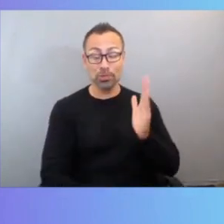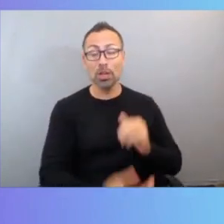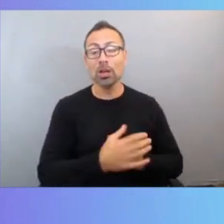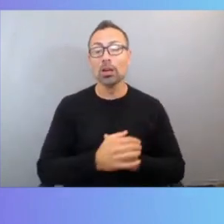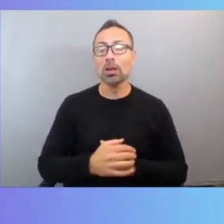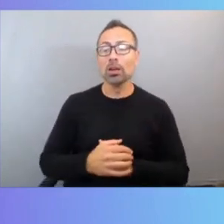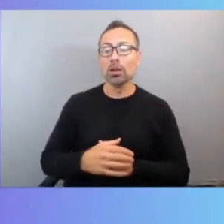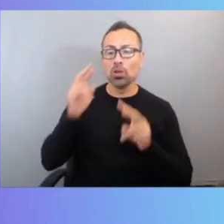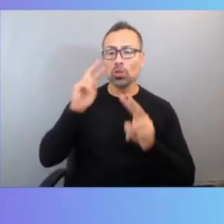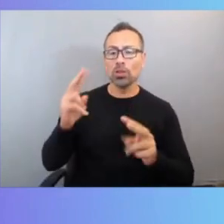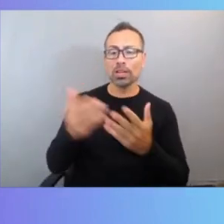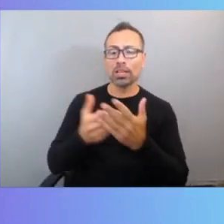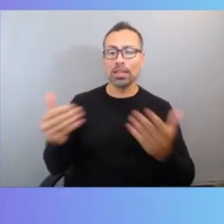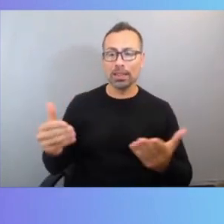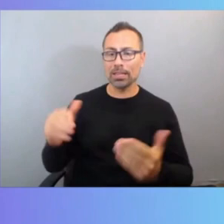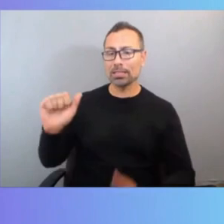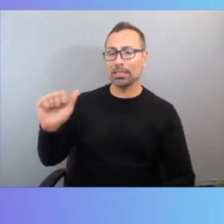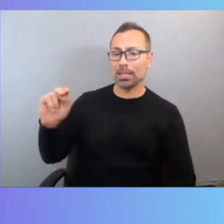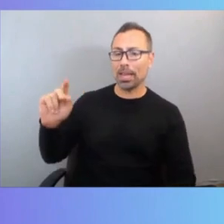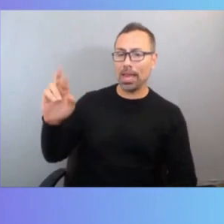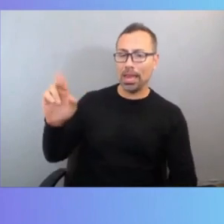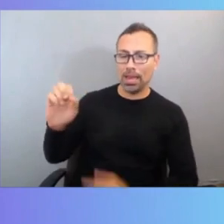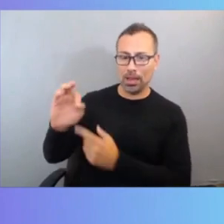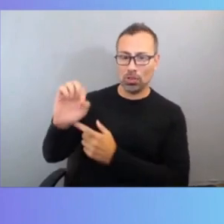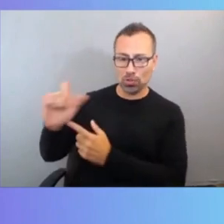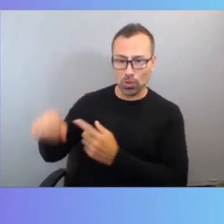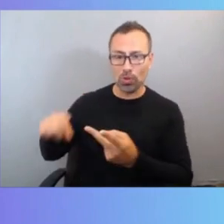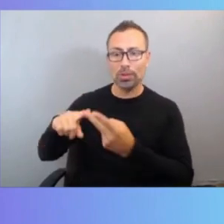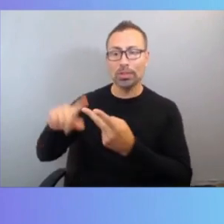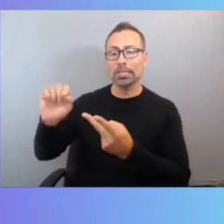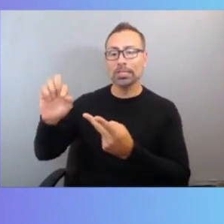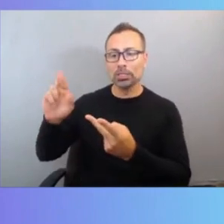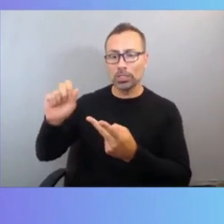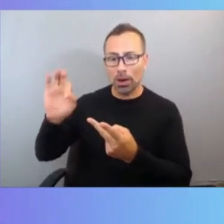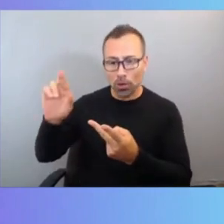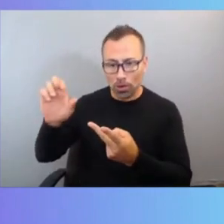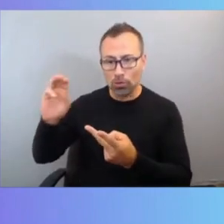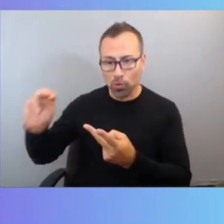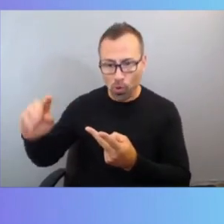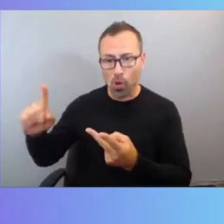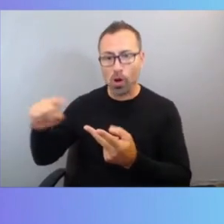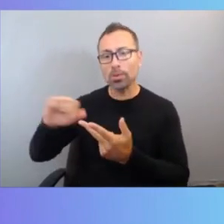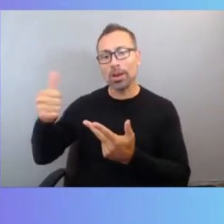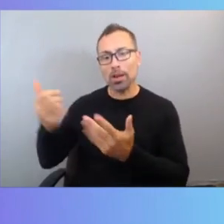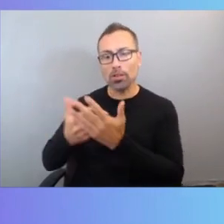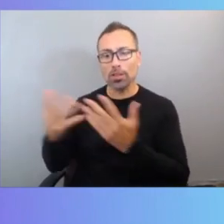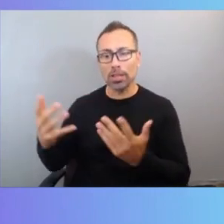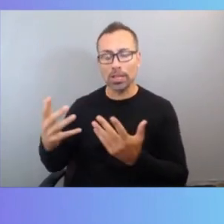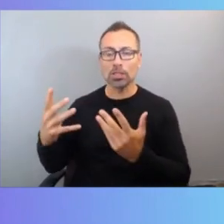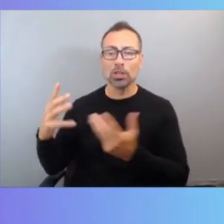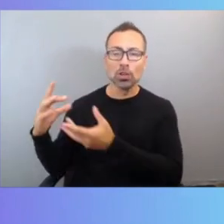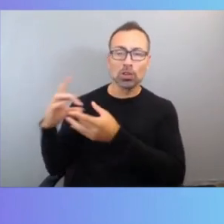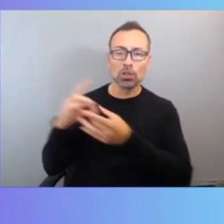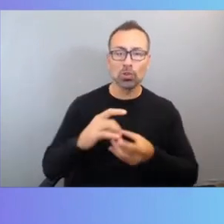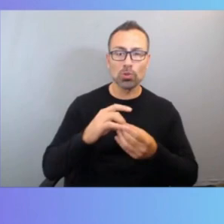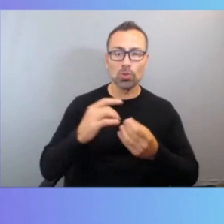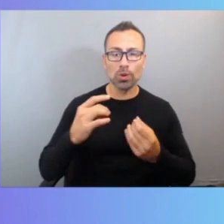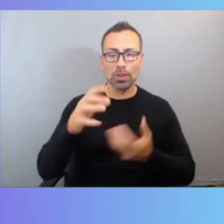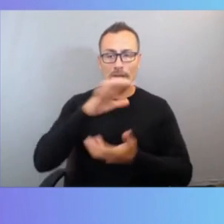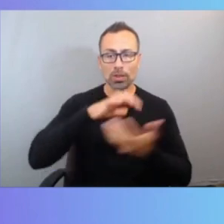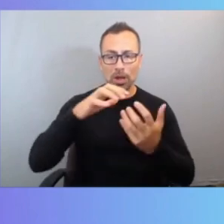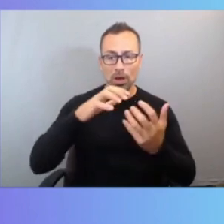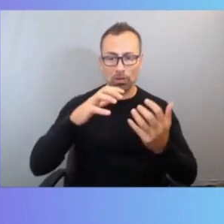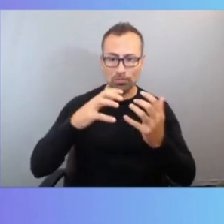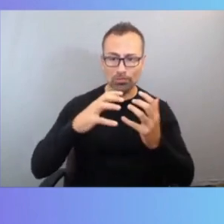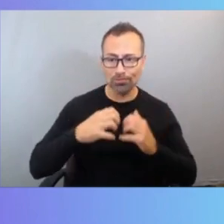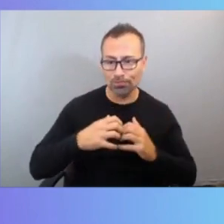Ansible, Terraform to automate that stuff, along with CloudFormation, is, is a really big deal for me. Awesome. Yeah, hopefully you're not